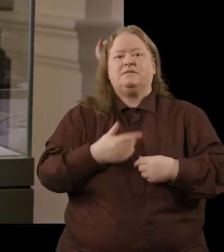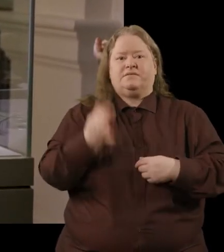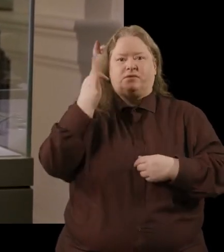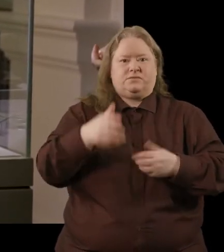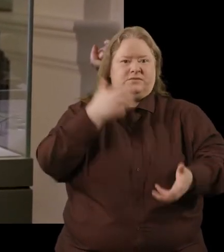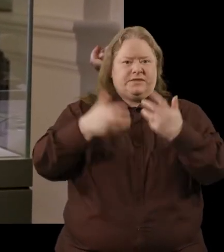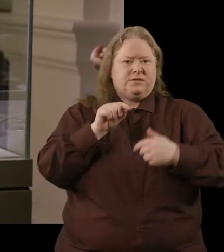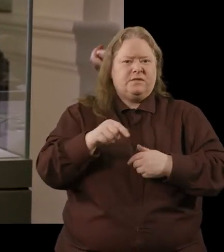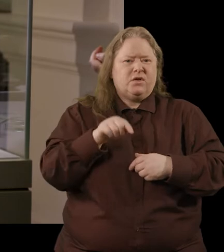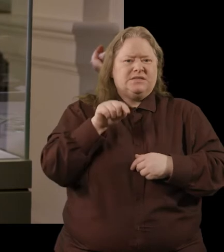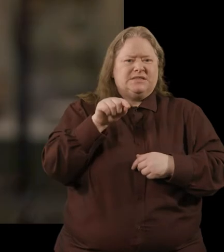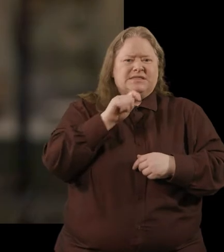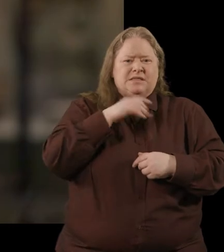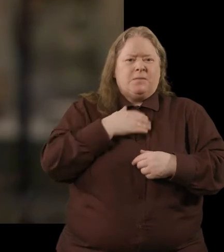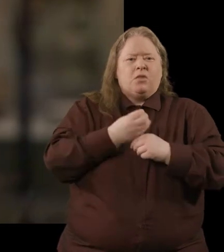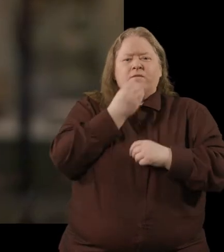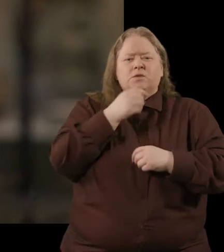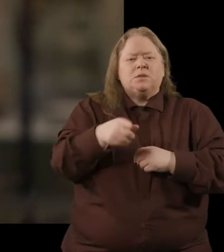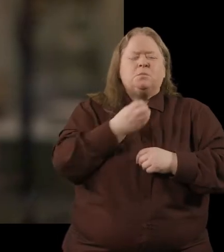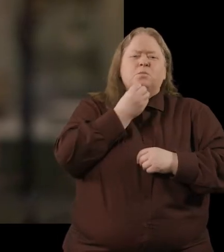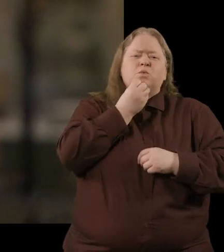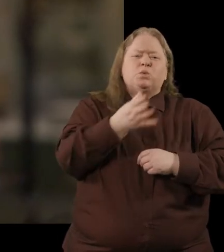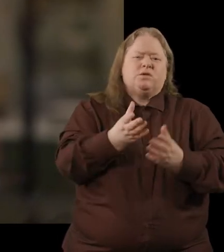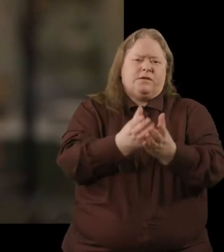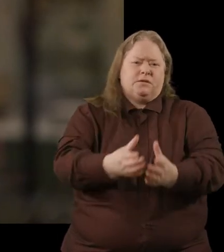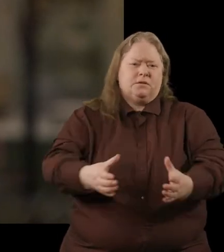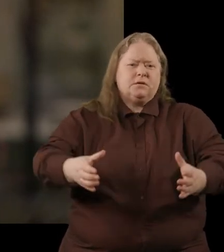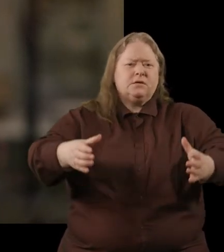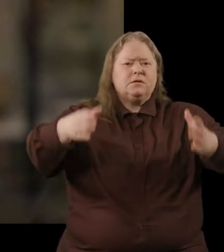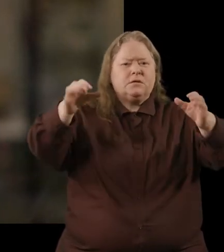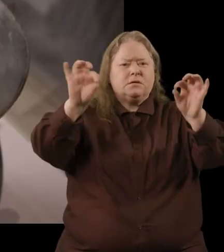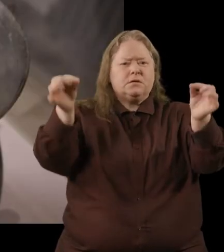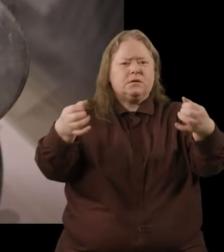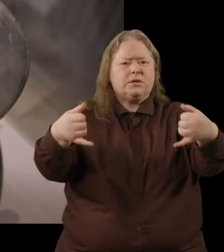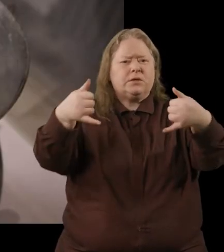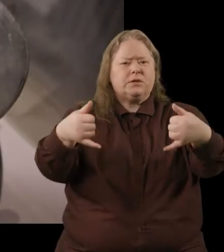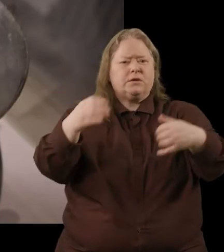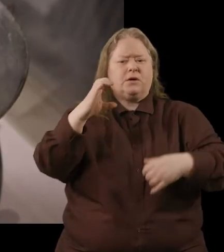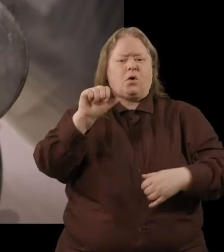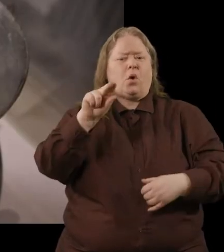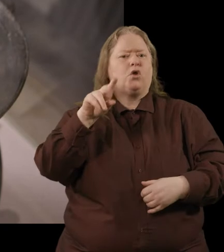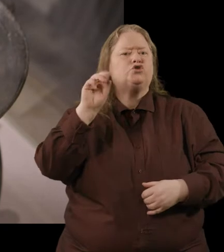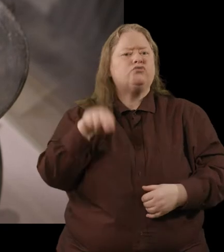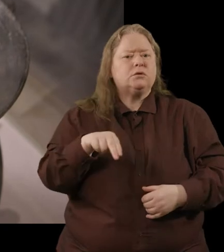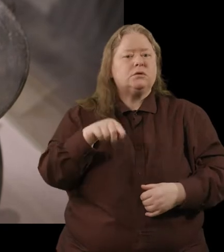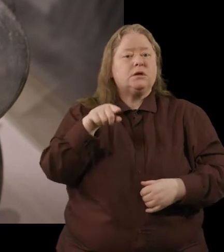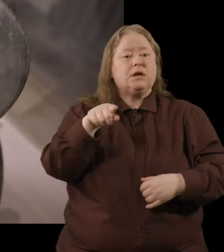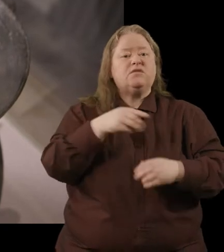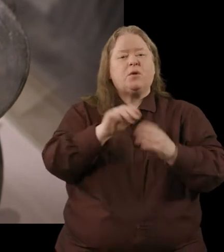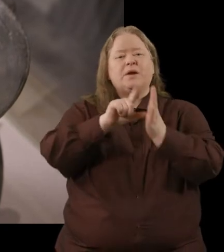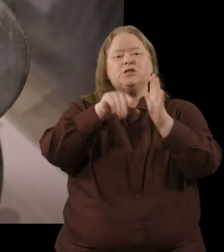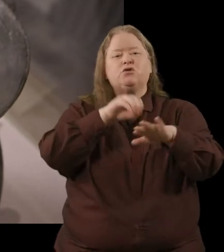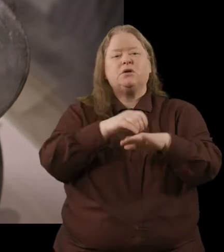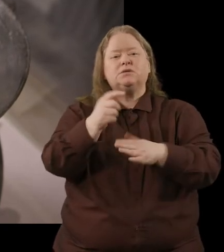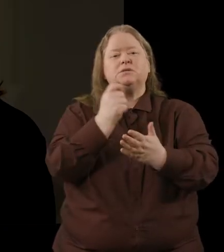of course tells us about the food they ate is this beautiful cauldron and it is quite a spectacular cauldron. I know it's from later on in the